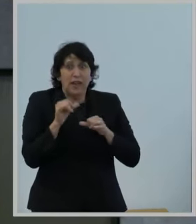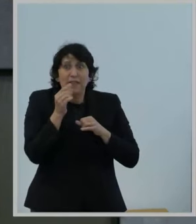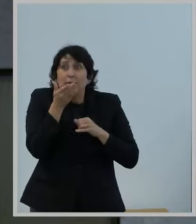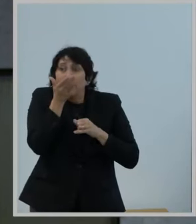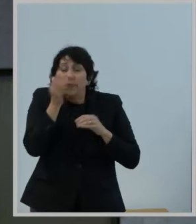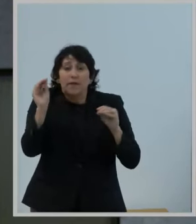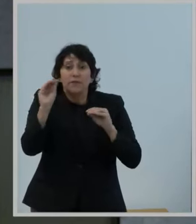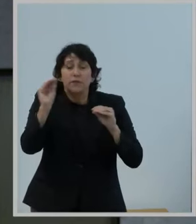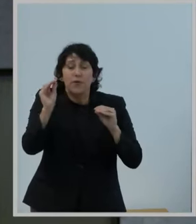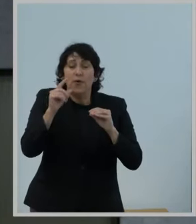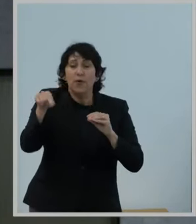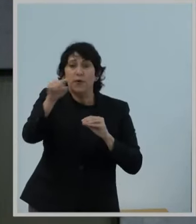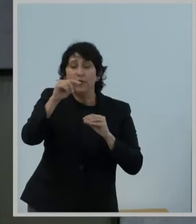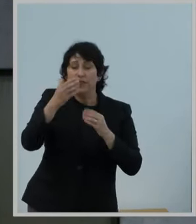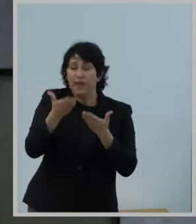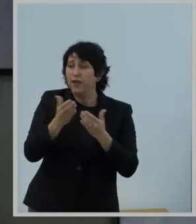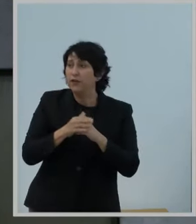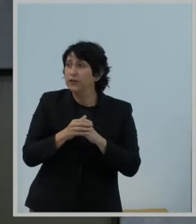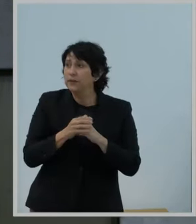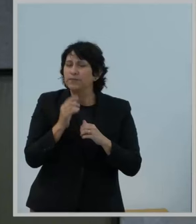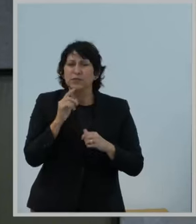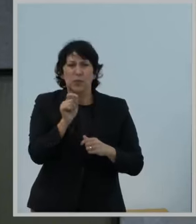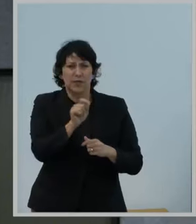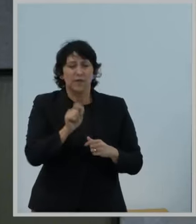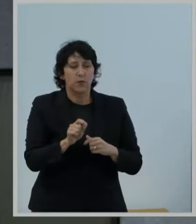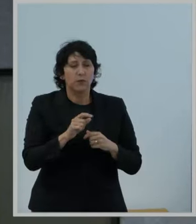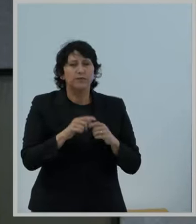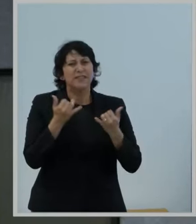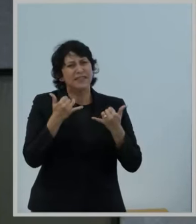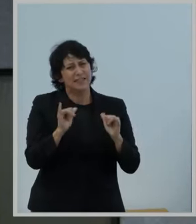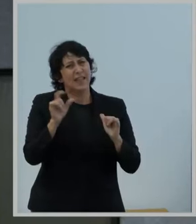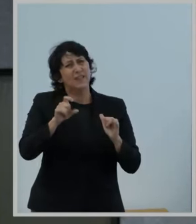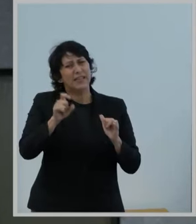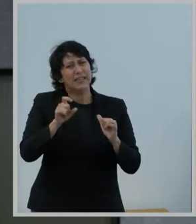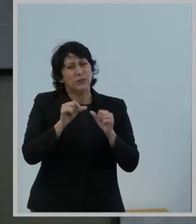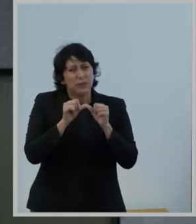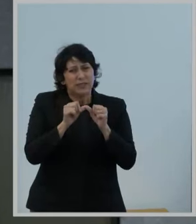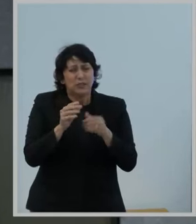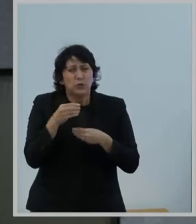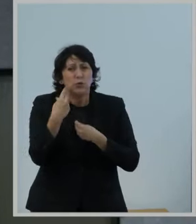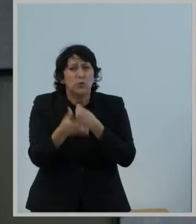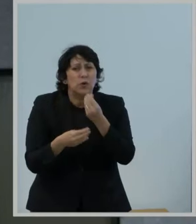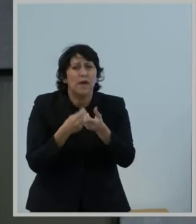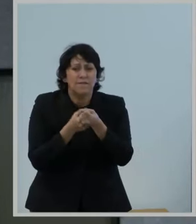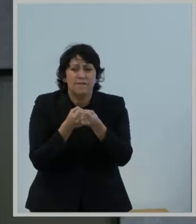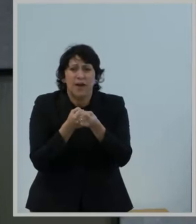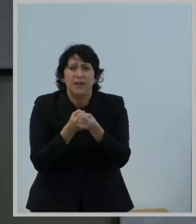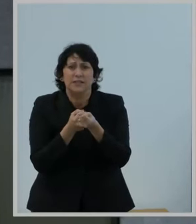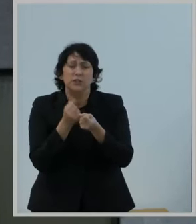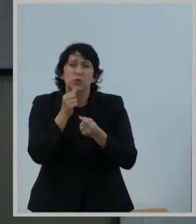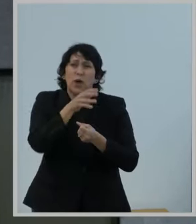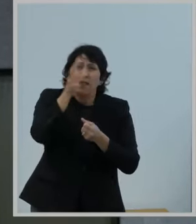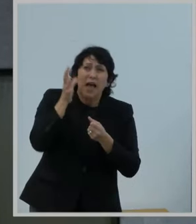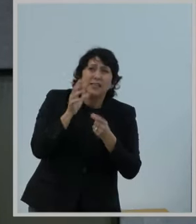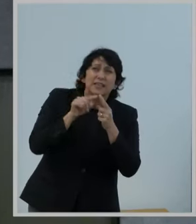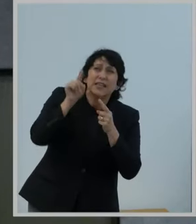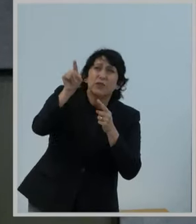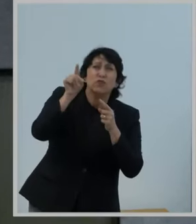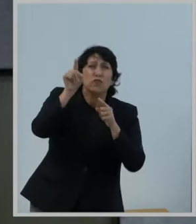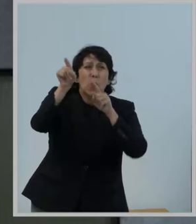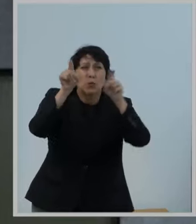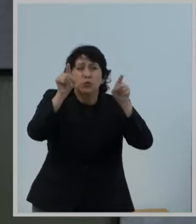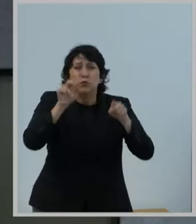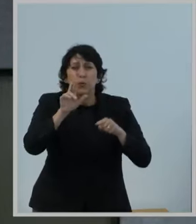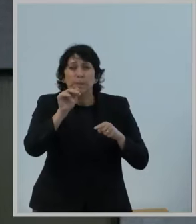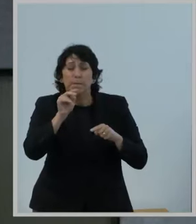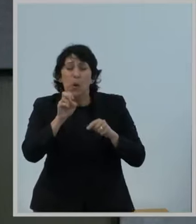mobile wireless deployment. Therefore, there is still a need for continued funding to ensure Alaskans in remote areas have access to advanced mobile